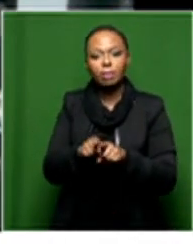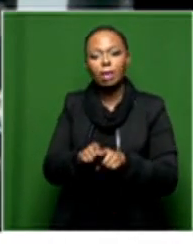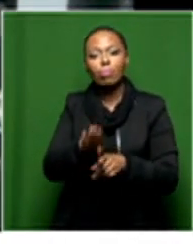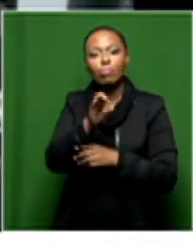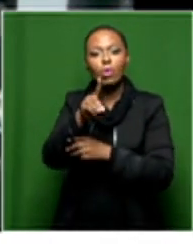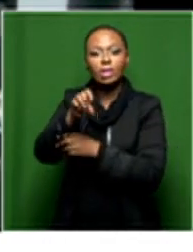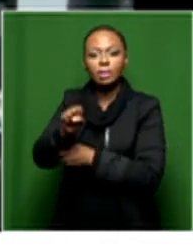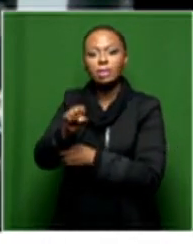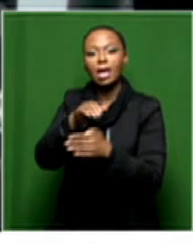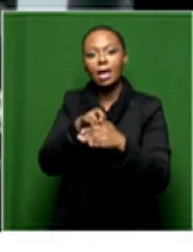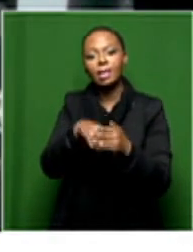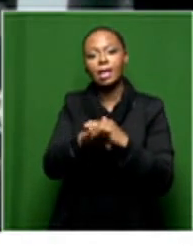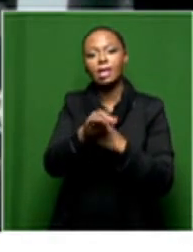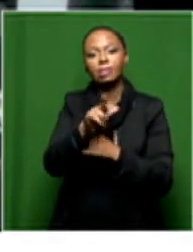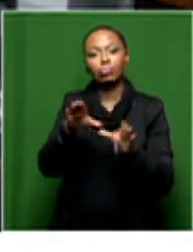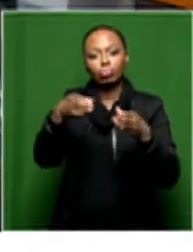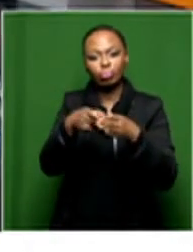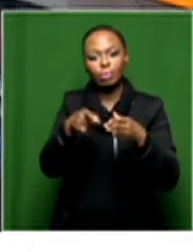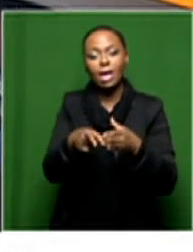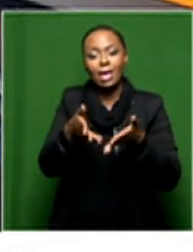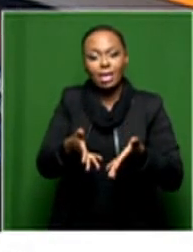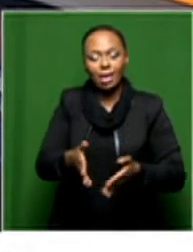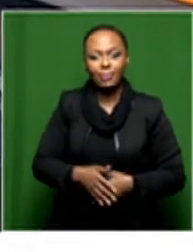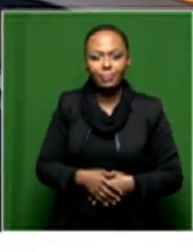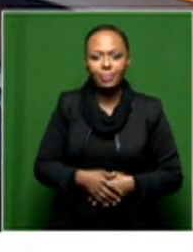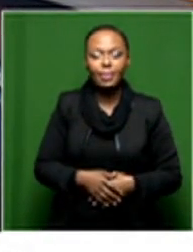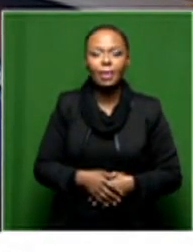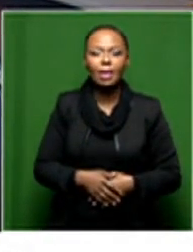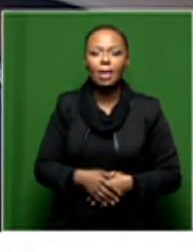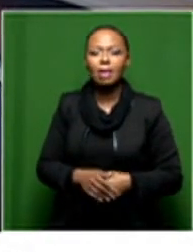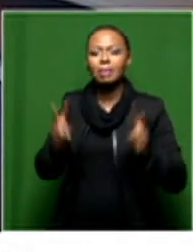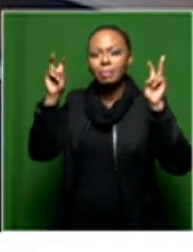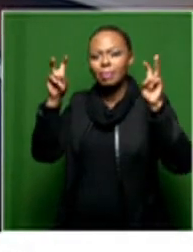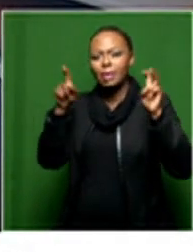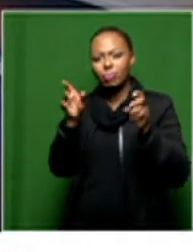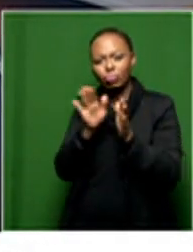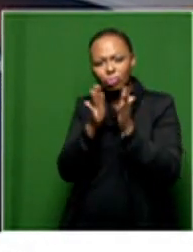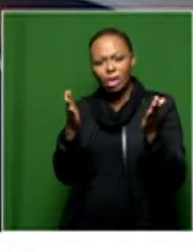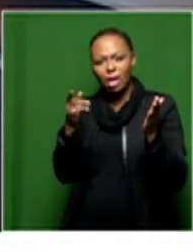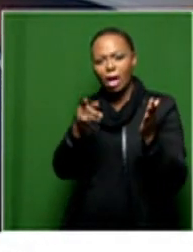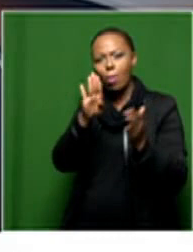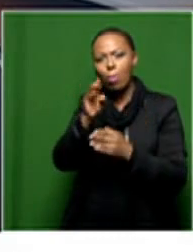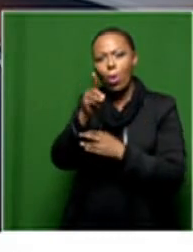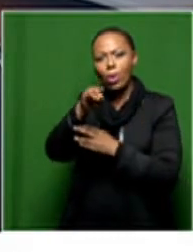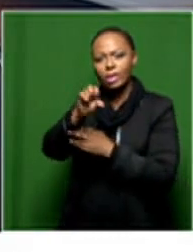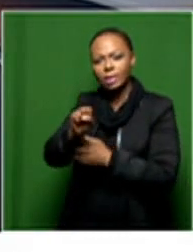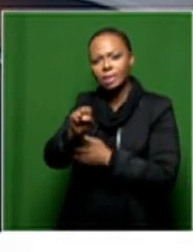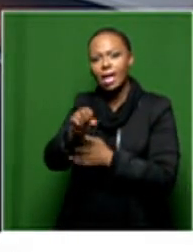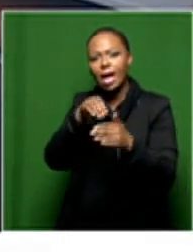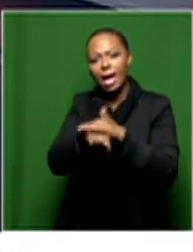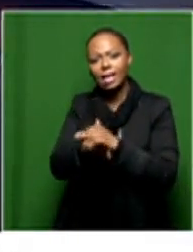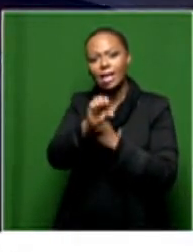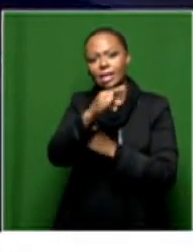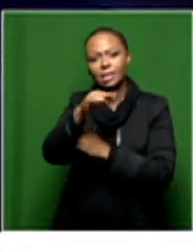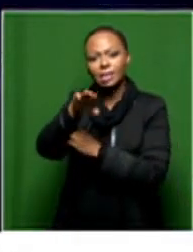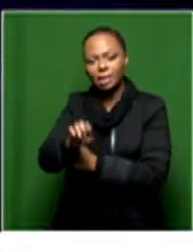Under Siege this year. You know, Moe Africa, the title itself, Bodies Under Siege, is thought-provoking. It's